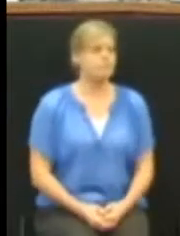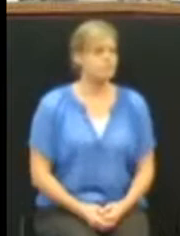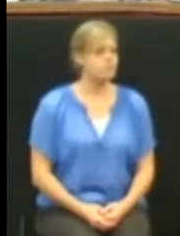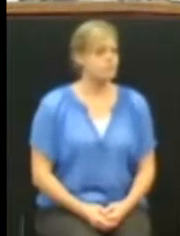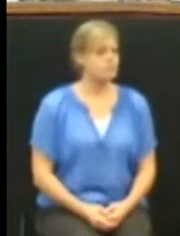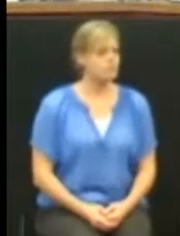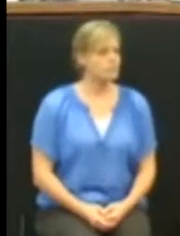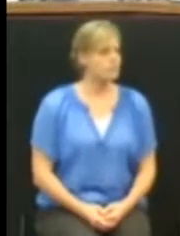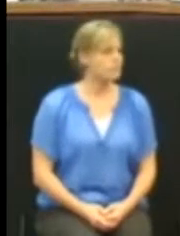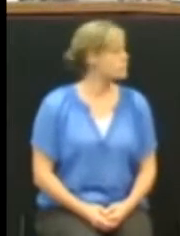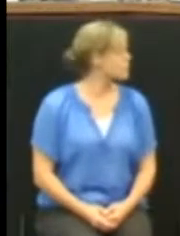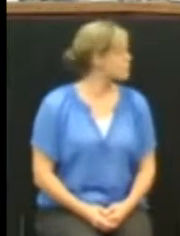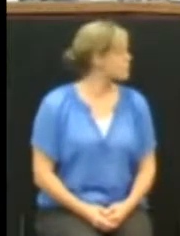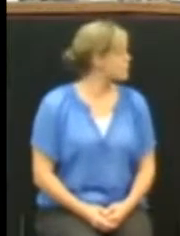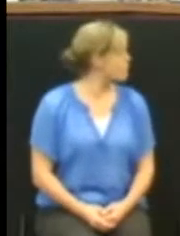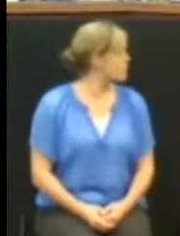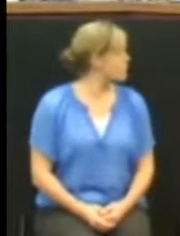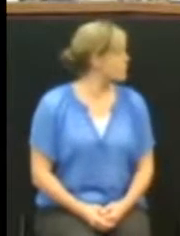Cheers.